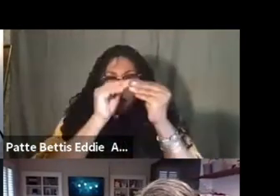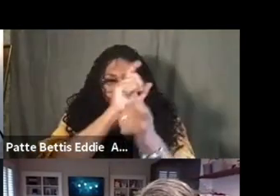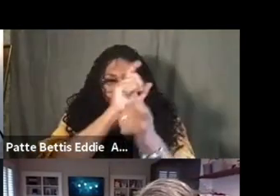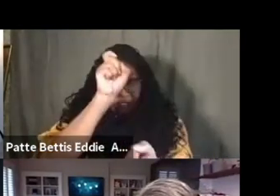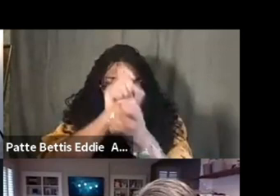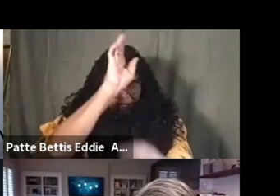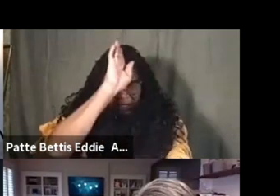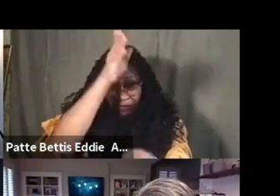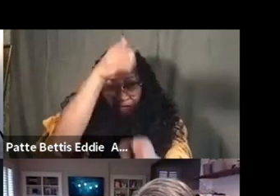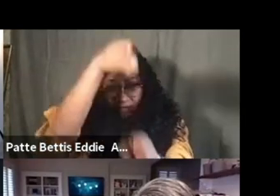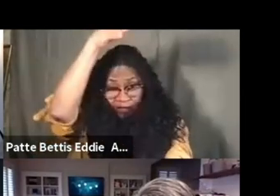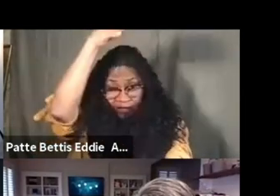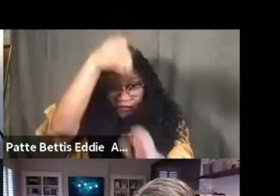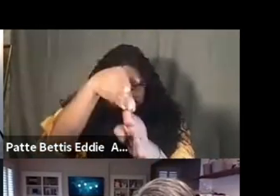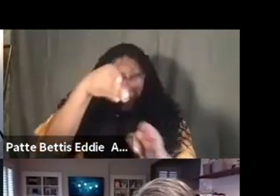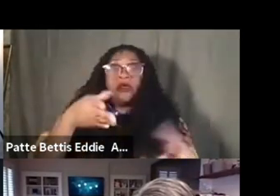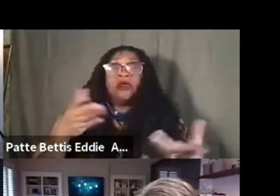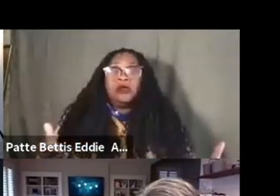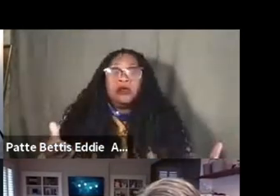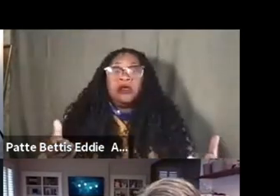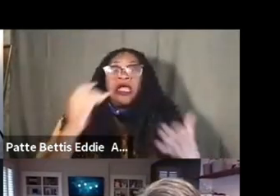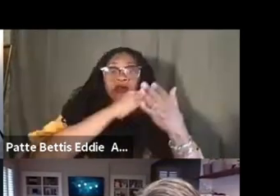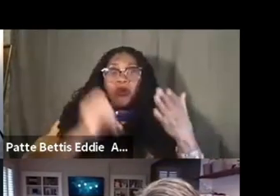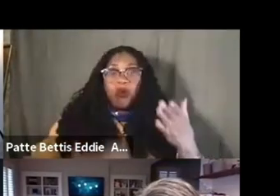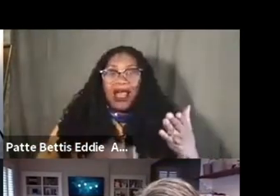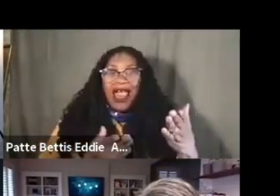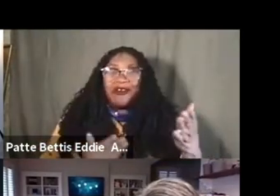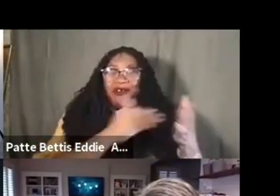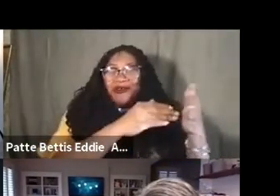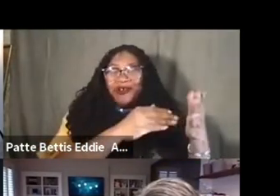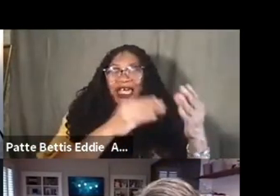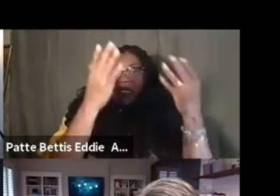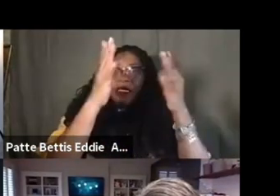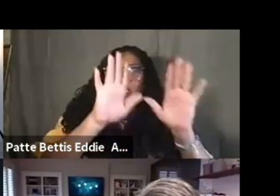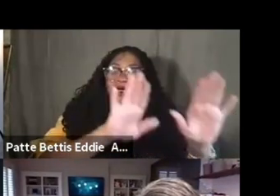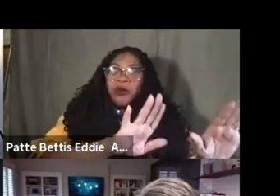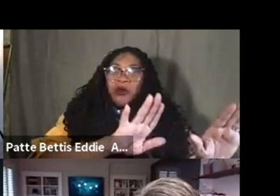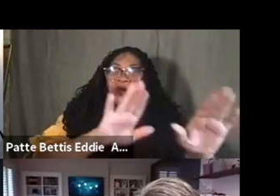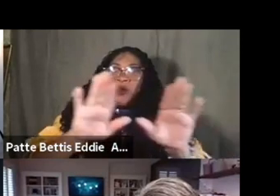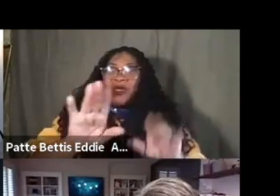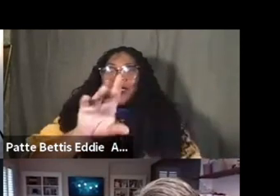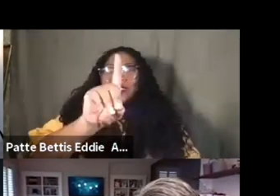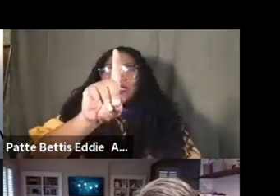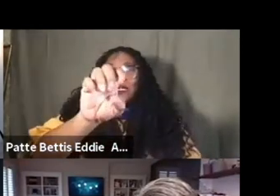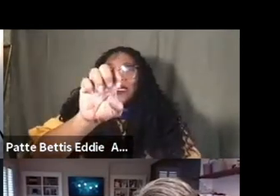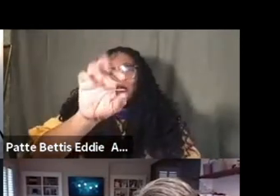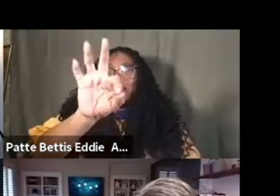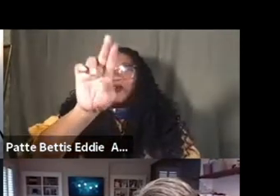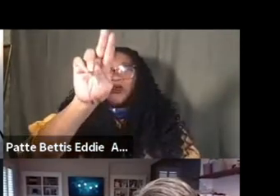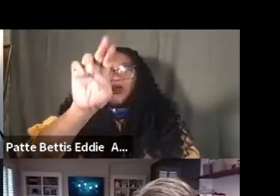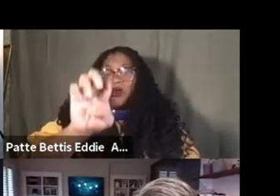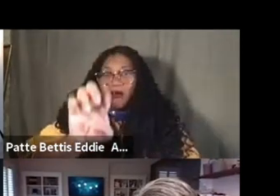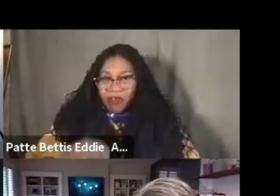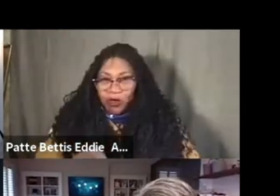center Black folks in your work, how you refuse anti-Blackness, and here I'd like us also to kind of mention some of those challenges to that